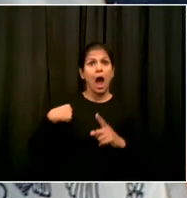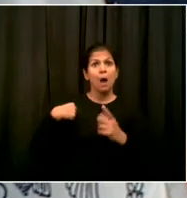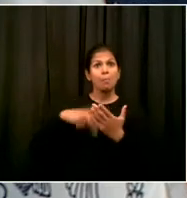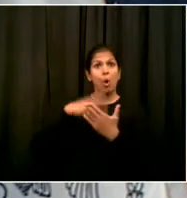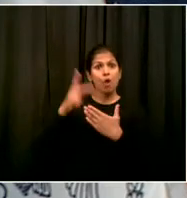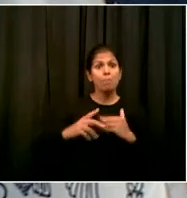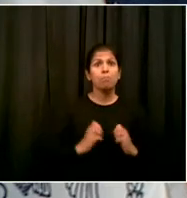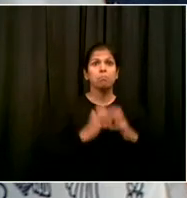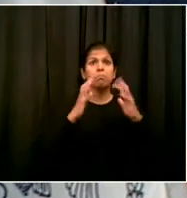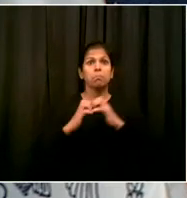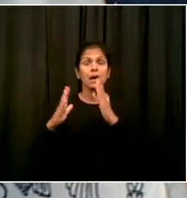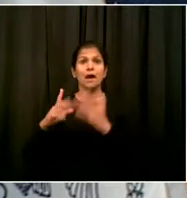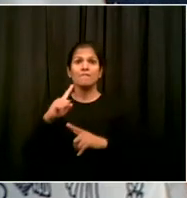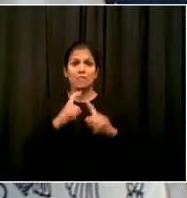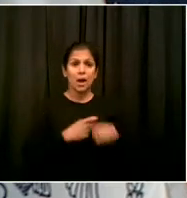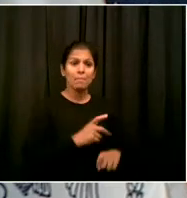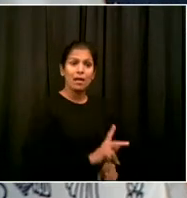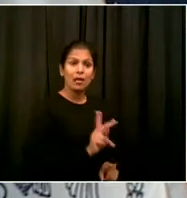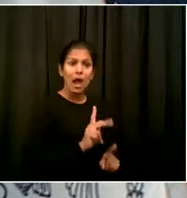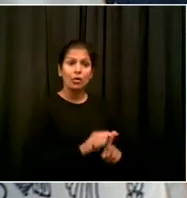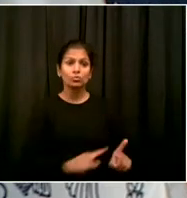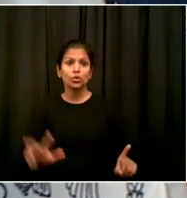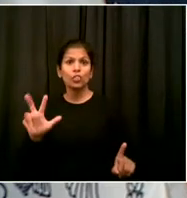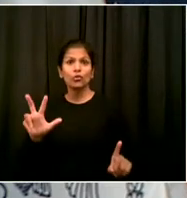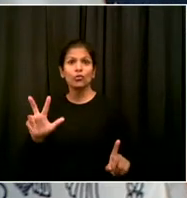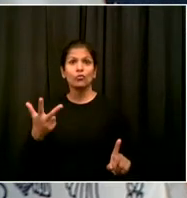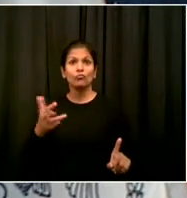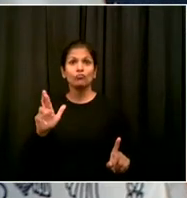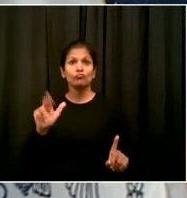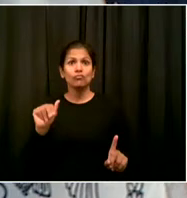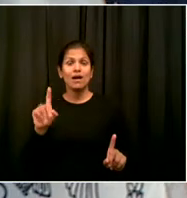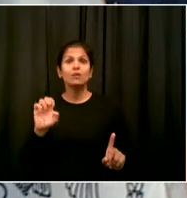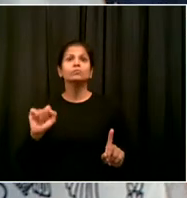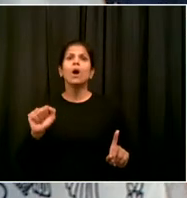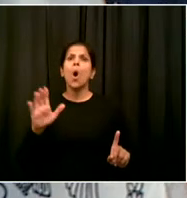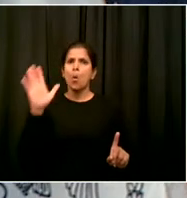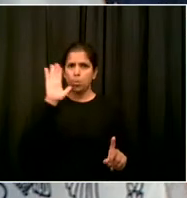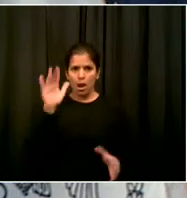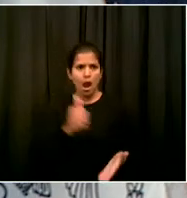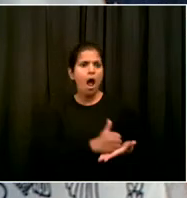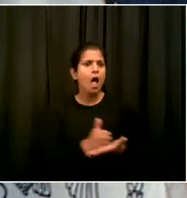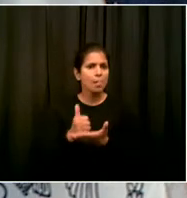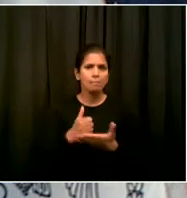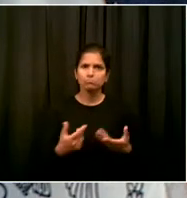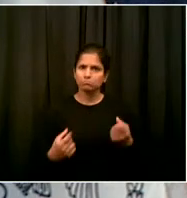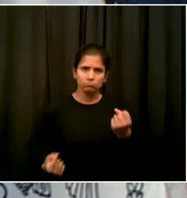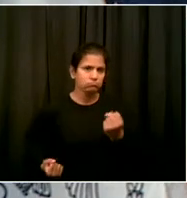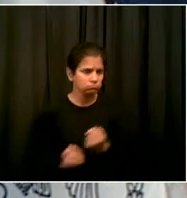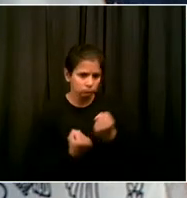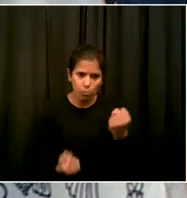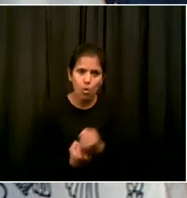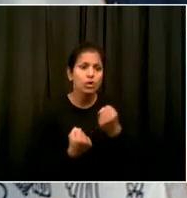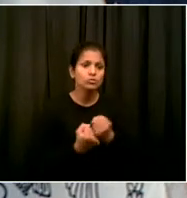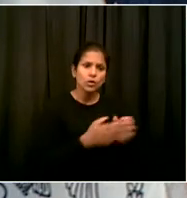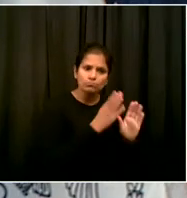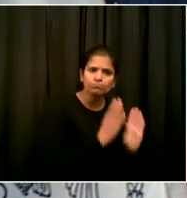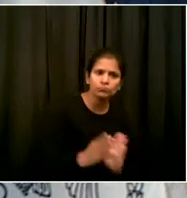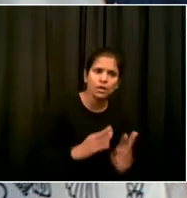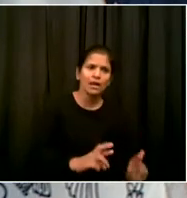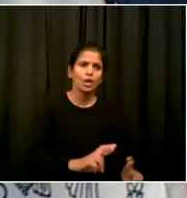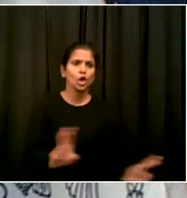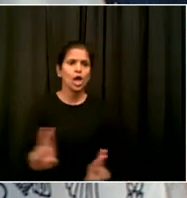as we've made that truly consistently equally available all over our school system. There's a lot of signs of real meaningful progress.